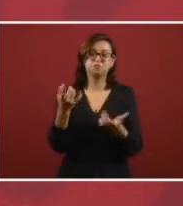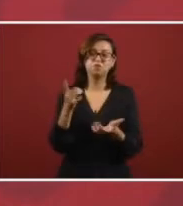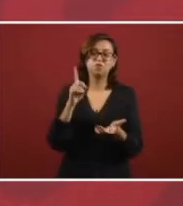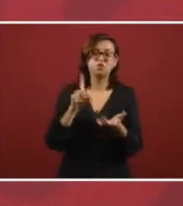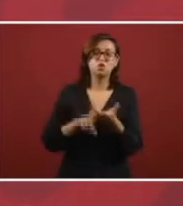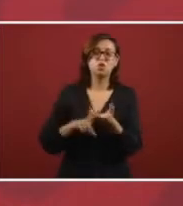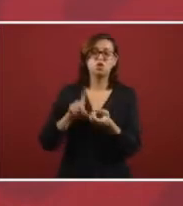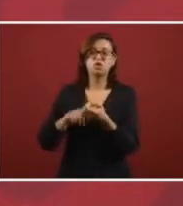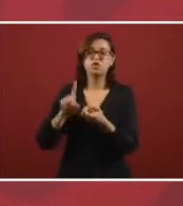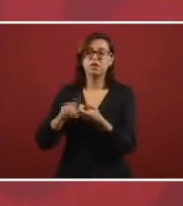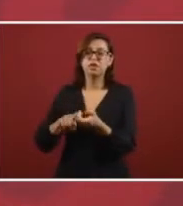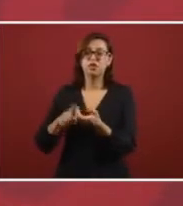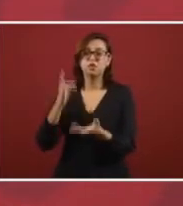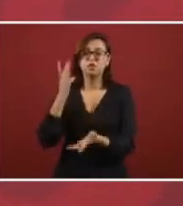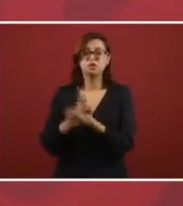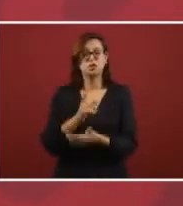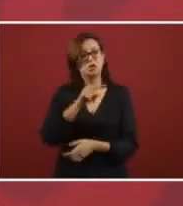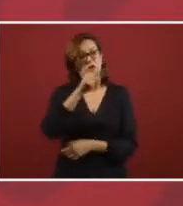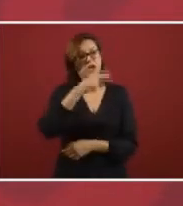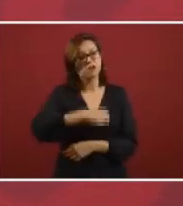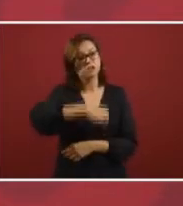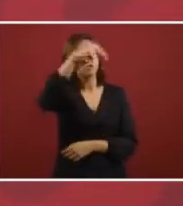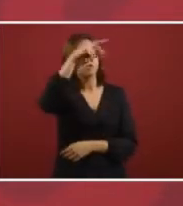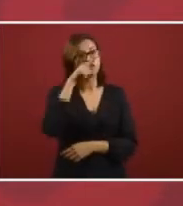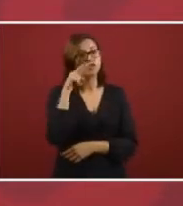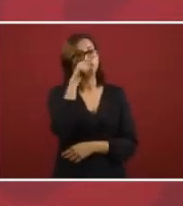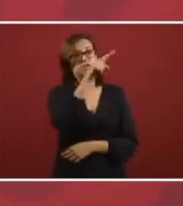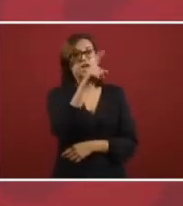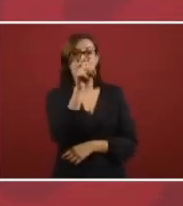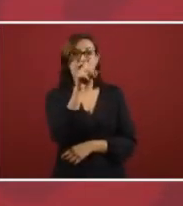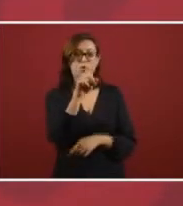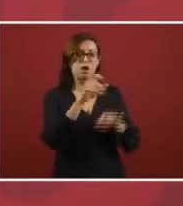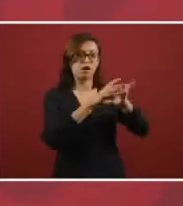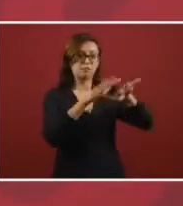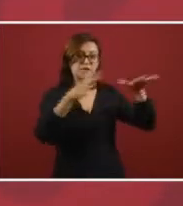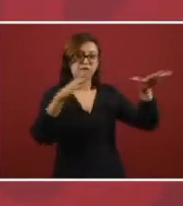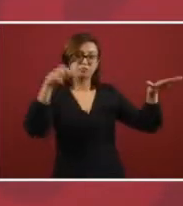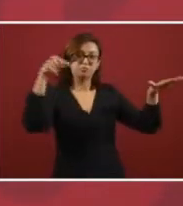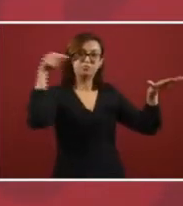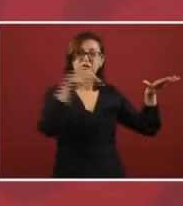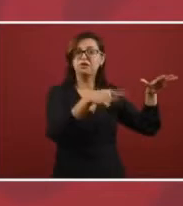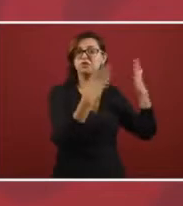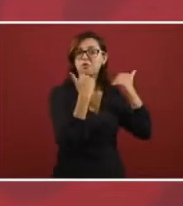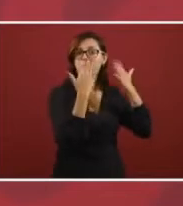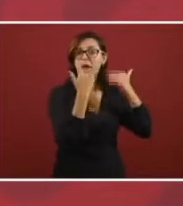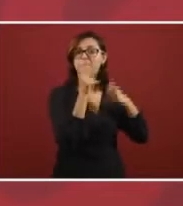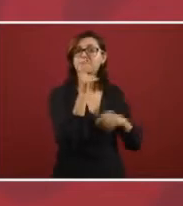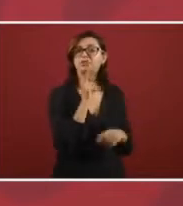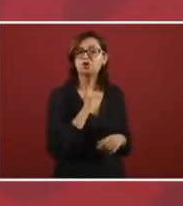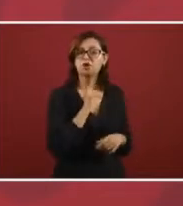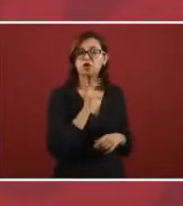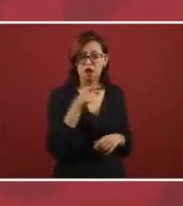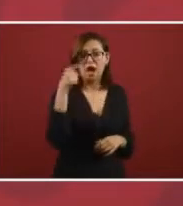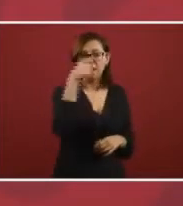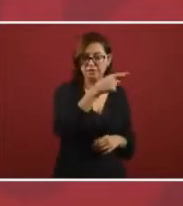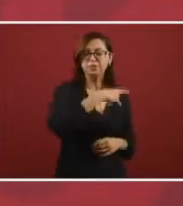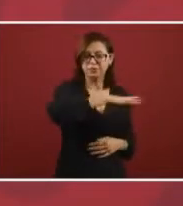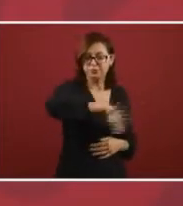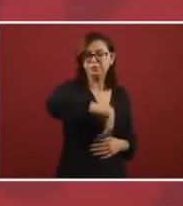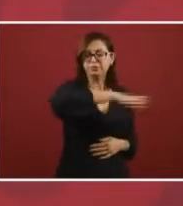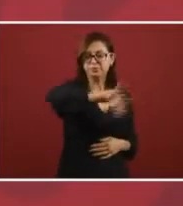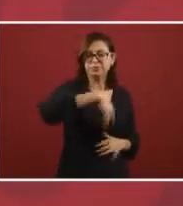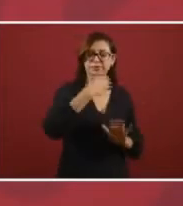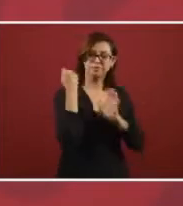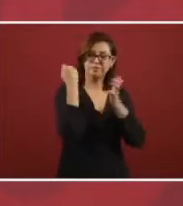so the little bit that they did use was to dig in the north and in the